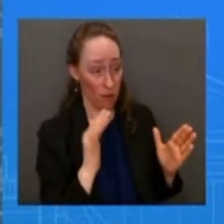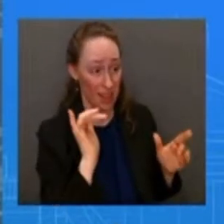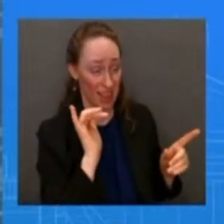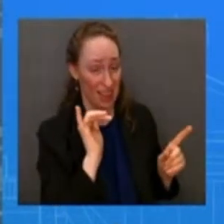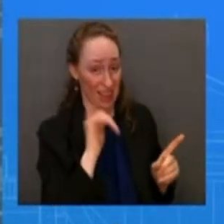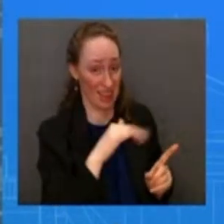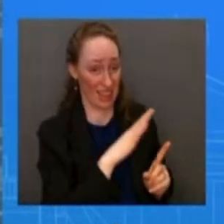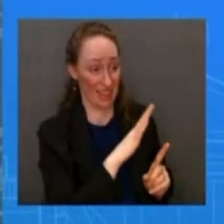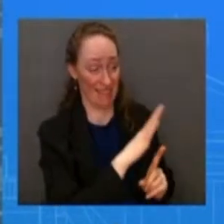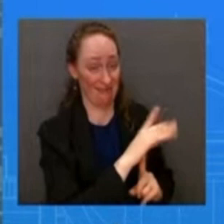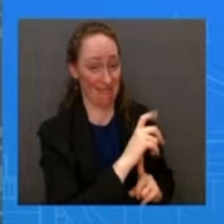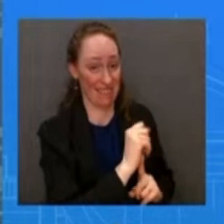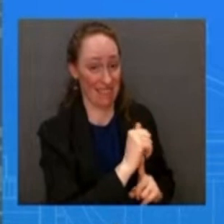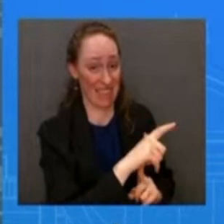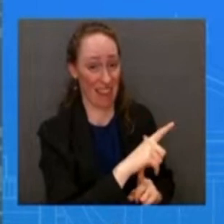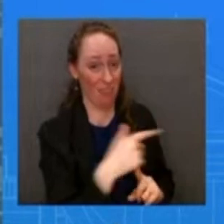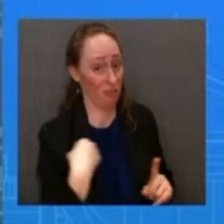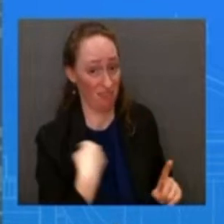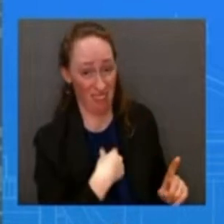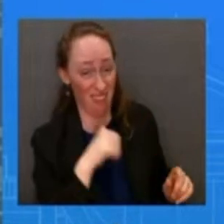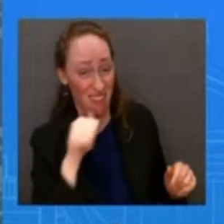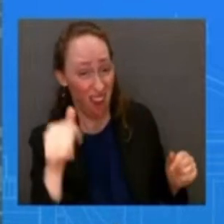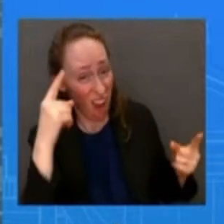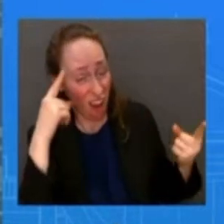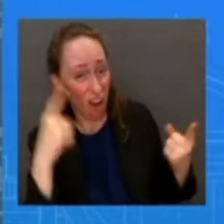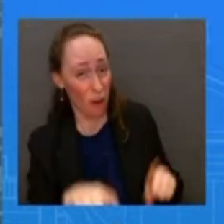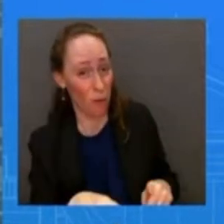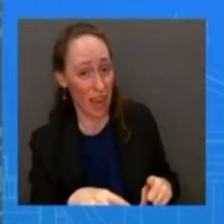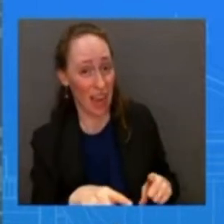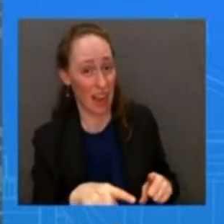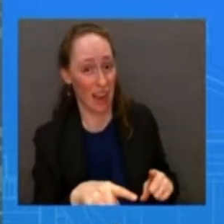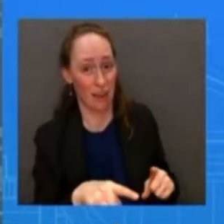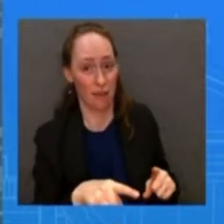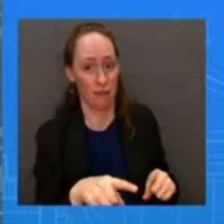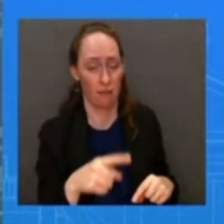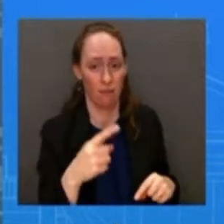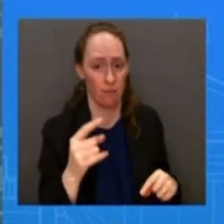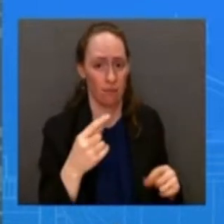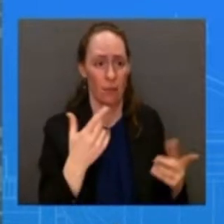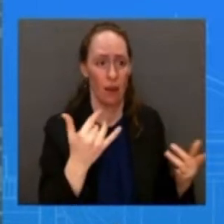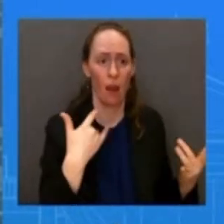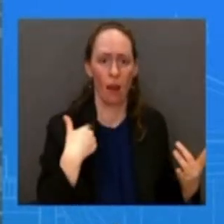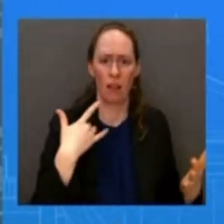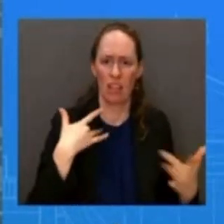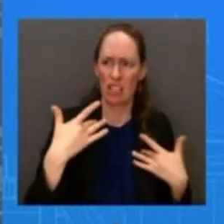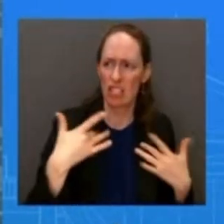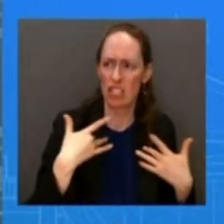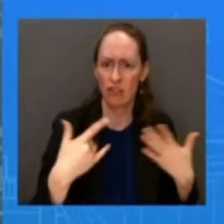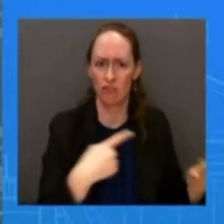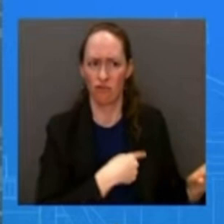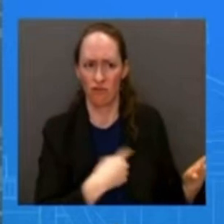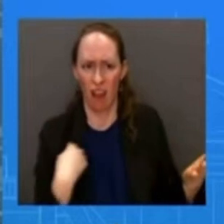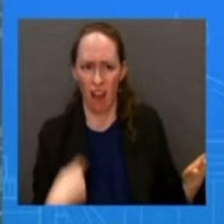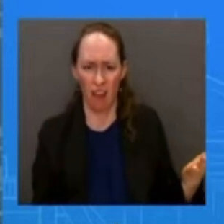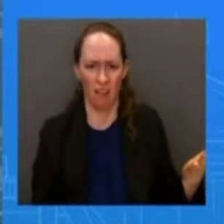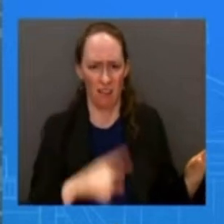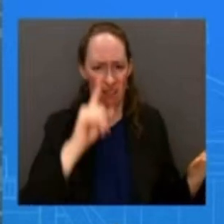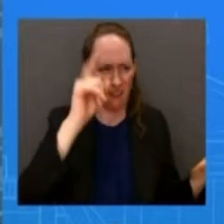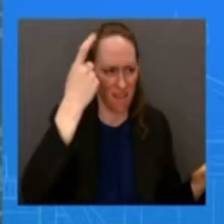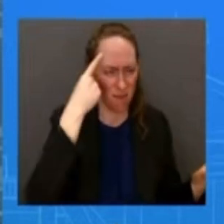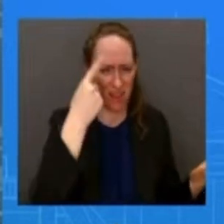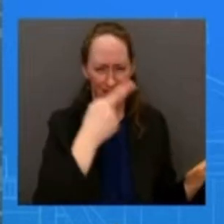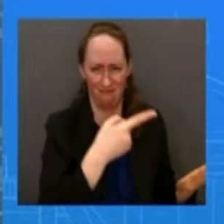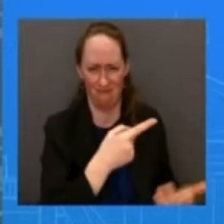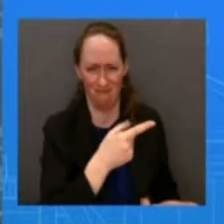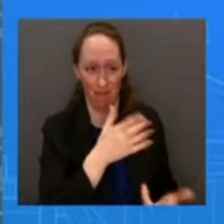meaningfully address our fundamental concerns with the prc's uh trade practices that is just a fact the prc did not